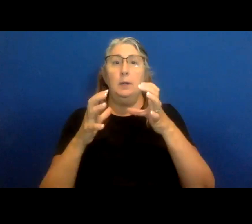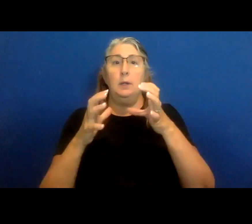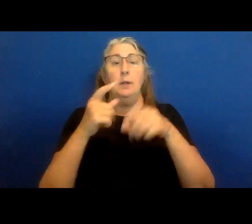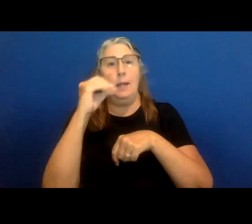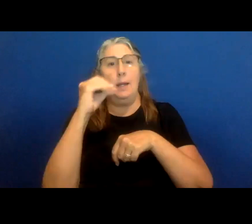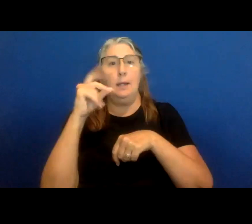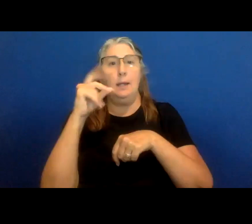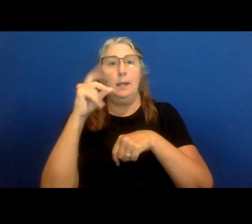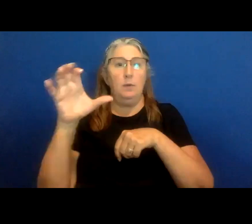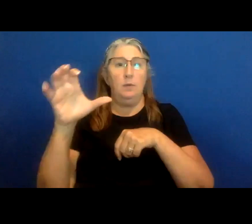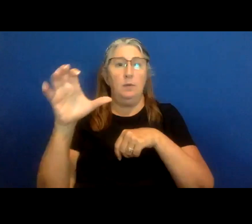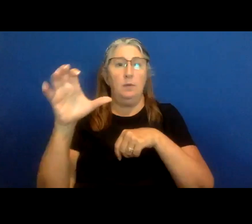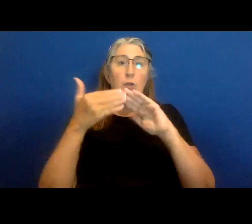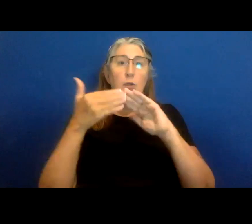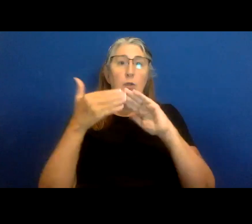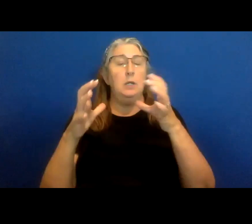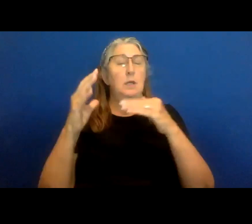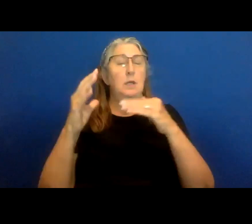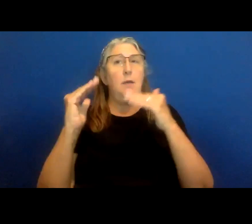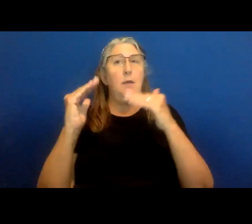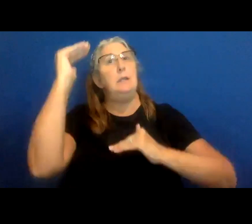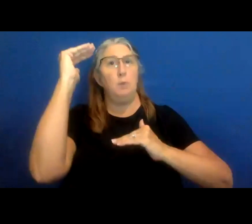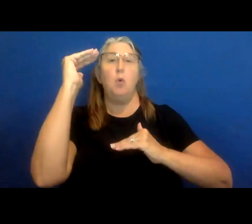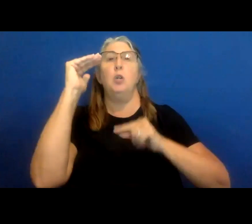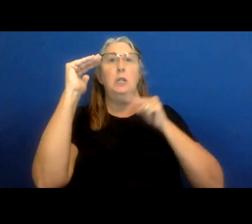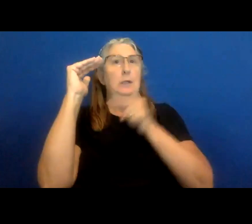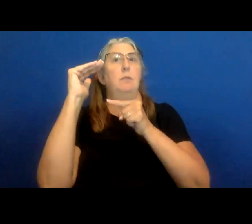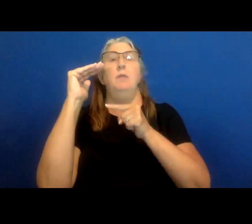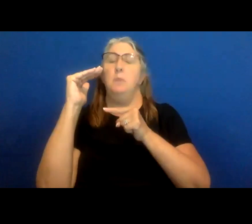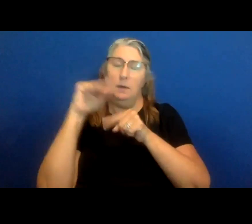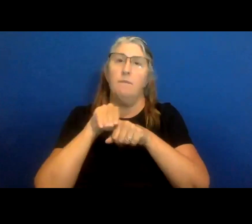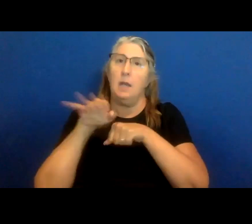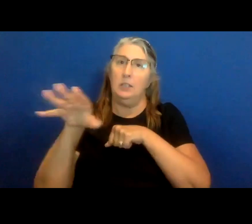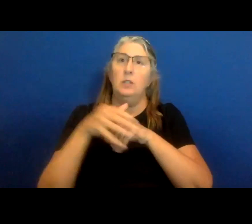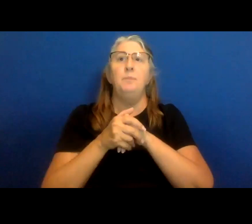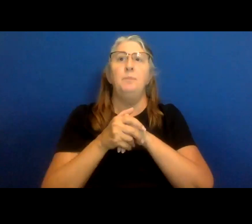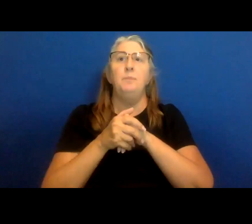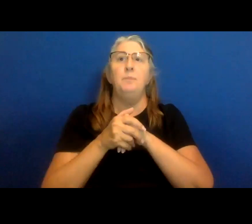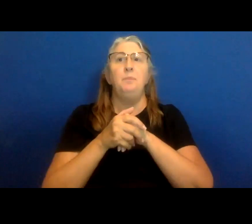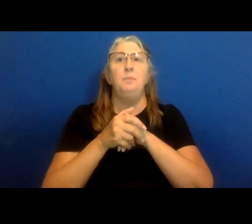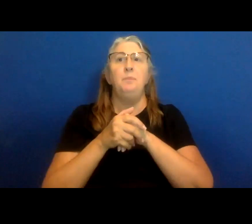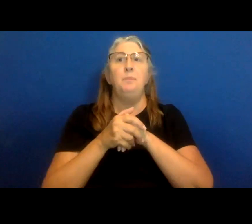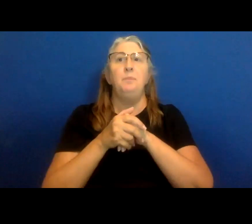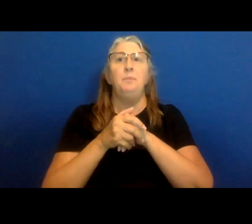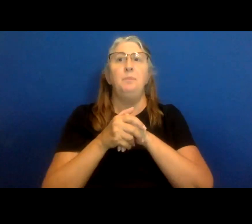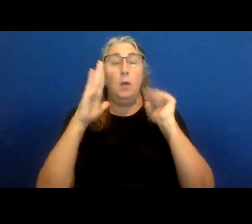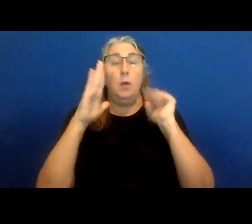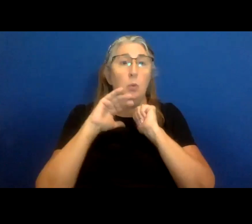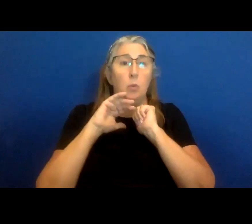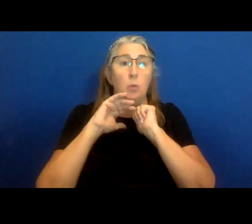disproportionately than others. So I don't know if Dr. Ige is on,